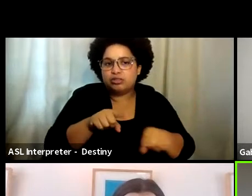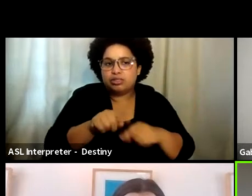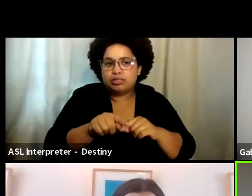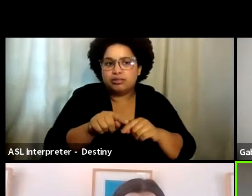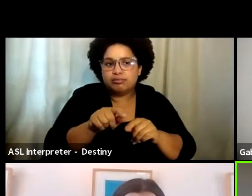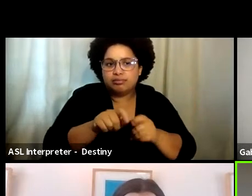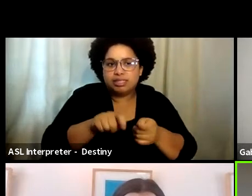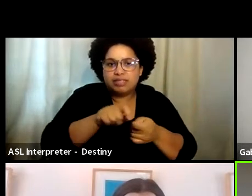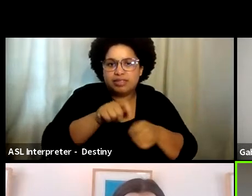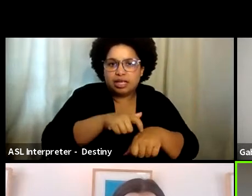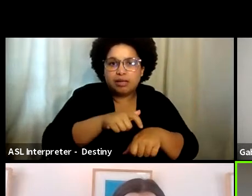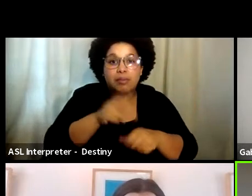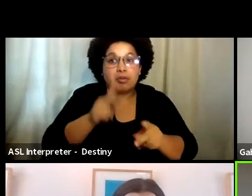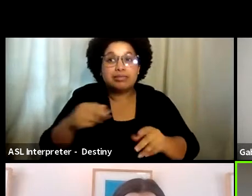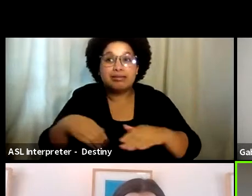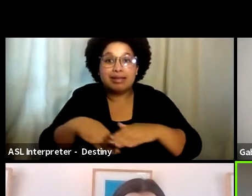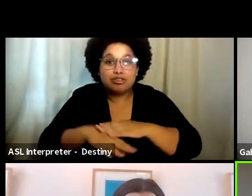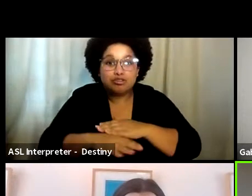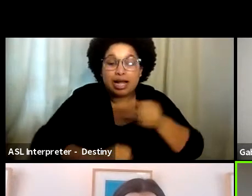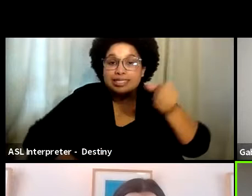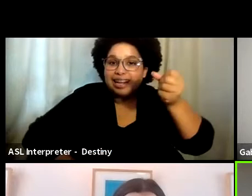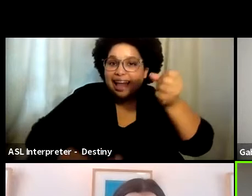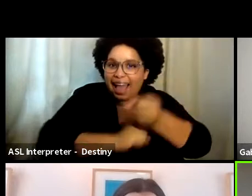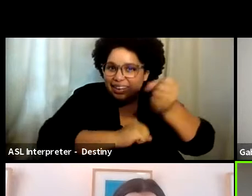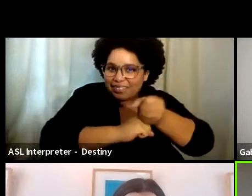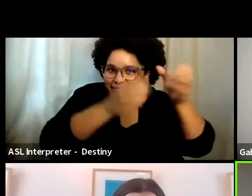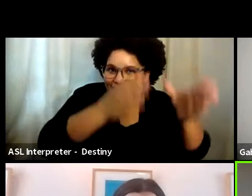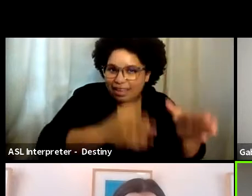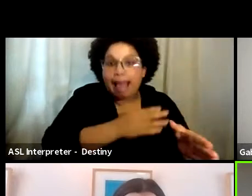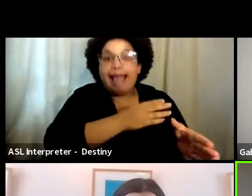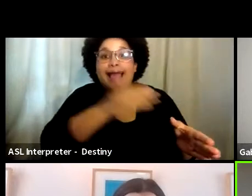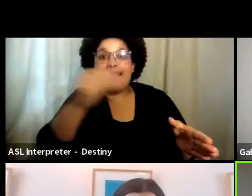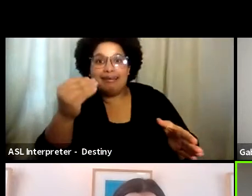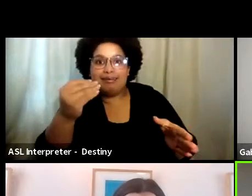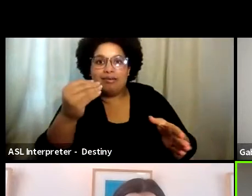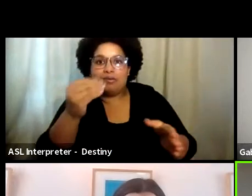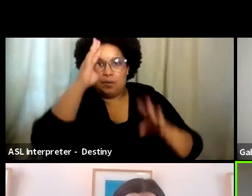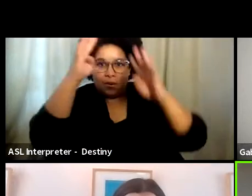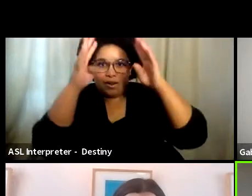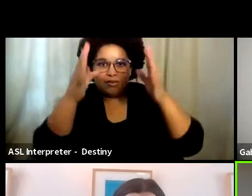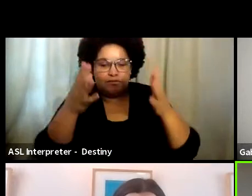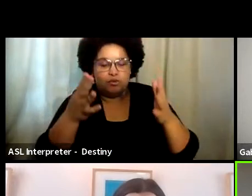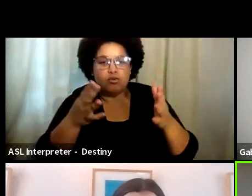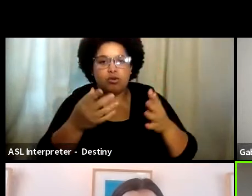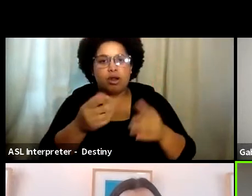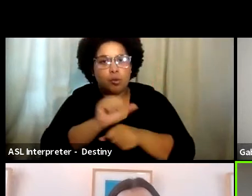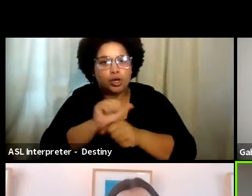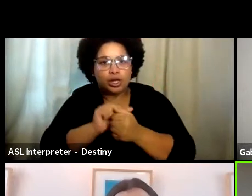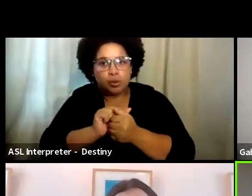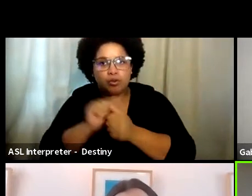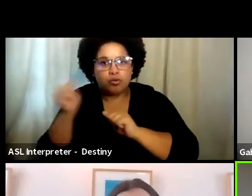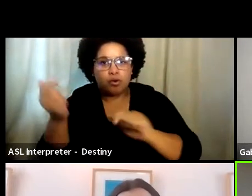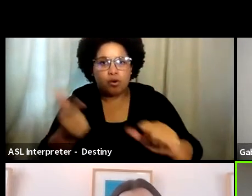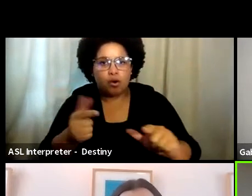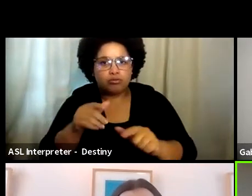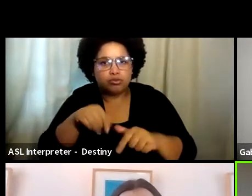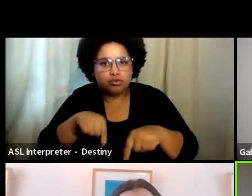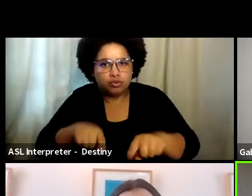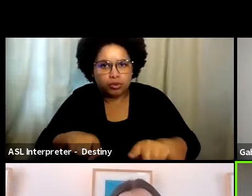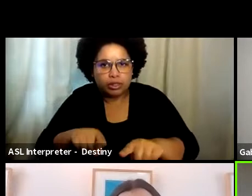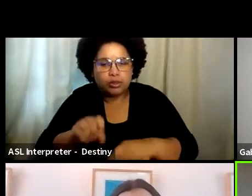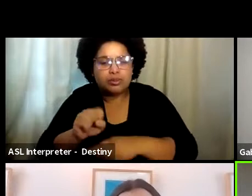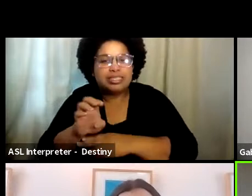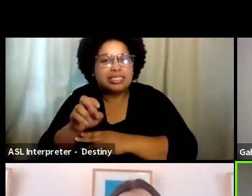coming in as an advocate and a choreographer and someone to be working with everyone specifically on intimate scenes